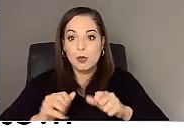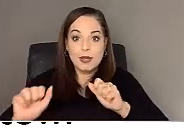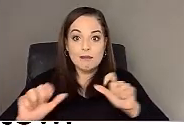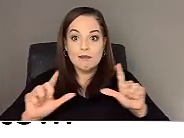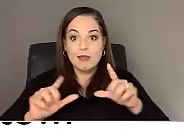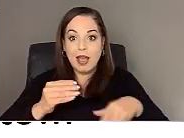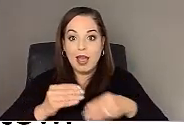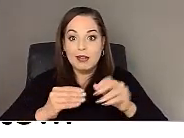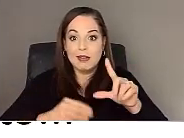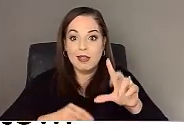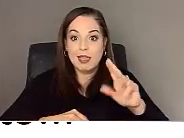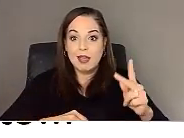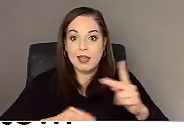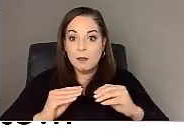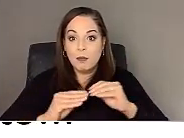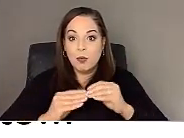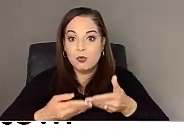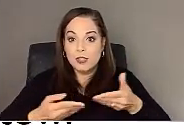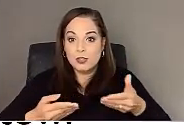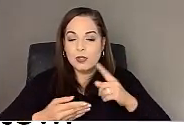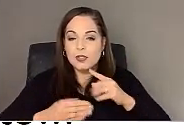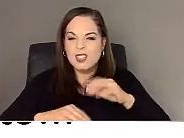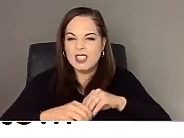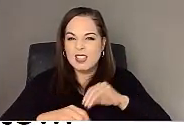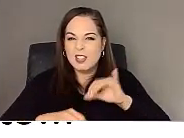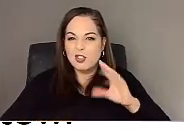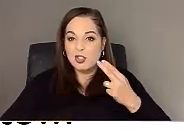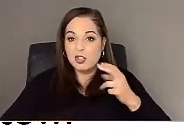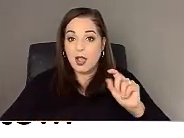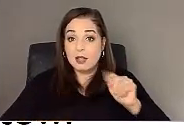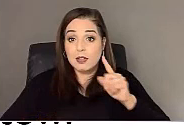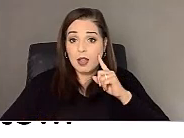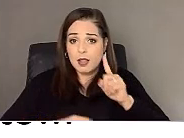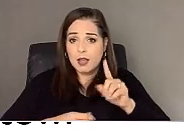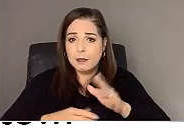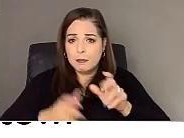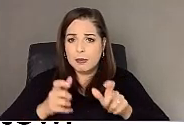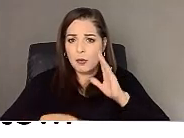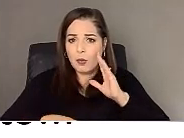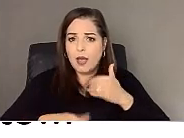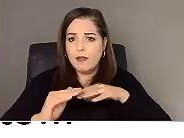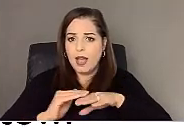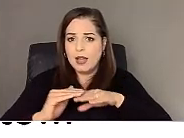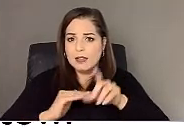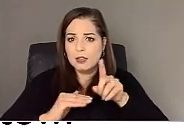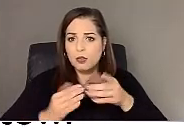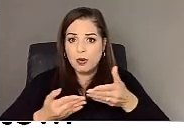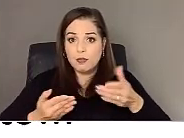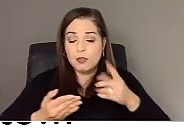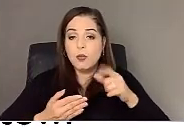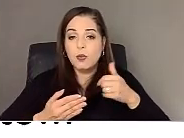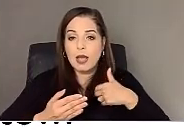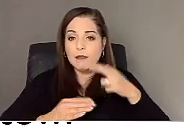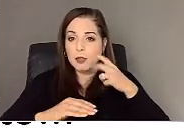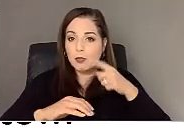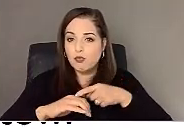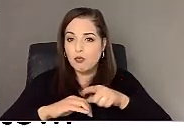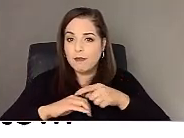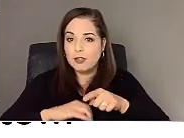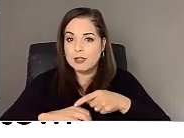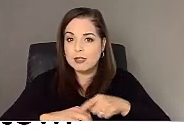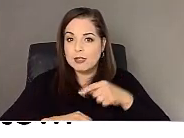to some more resources and we have a, I think folks will have access to these slides after, and we have some references at the end. Um,